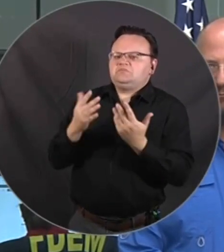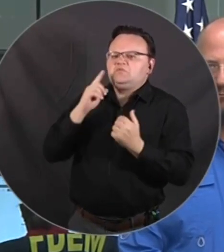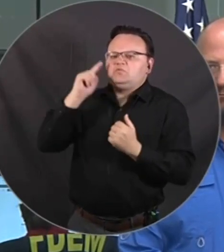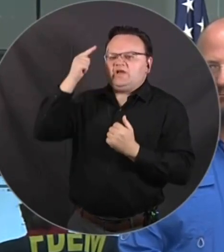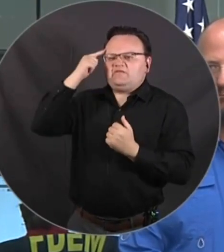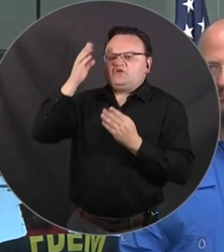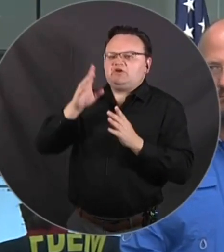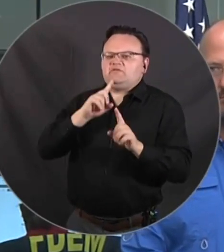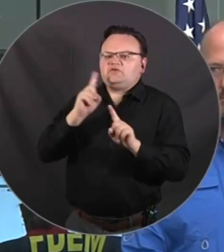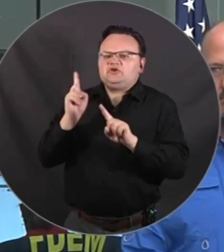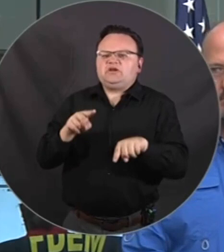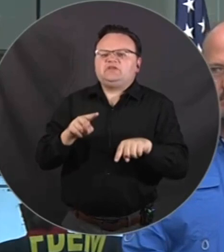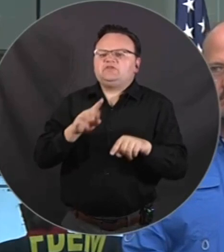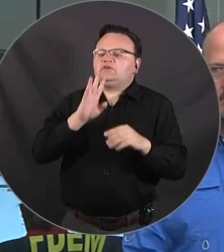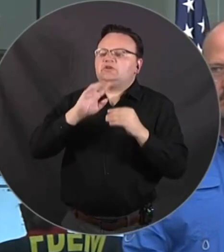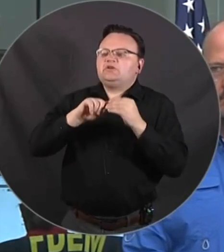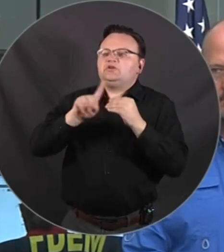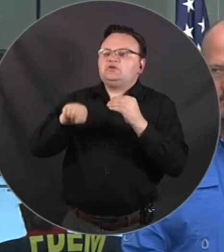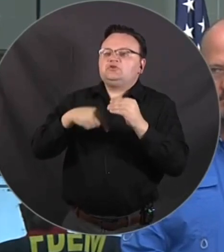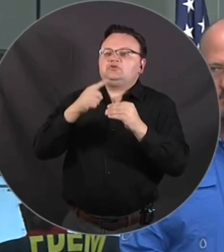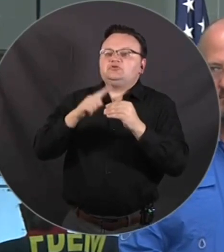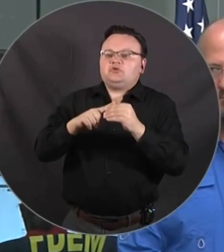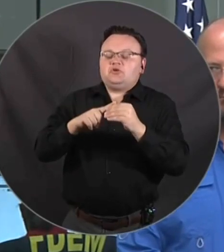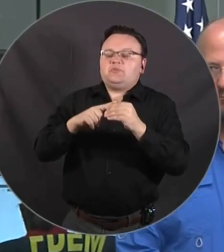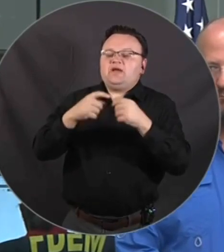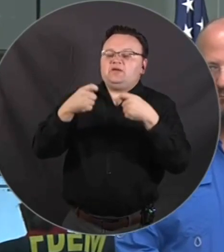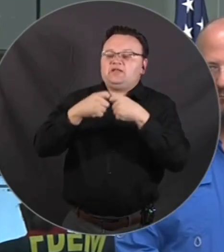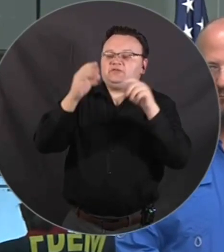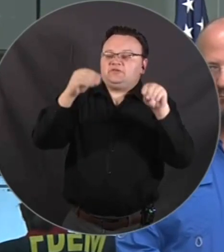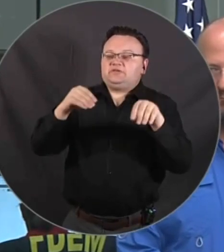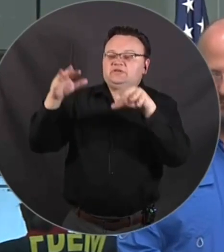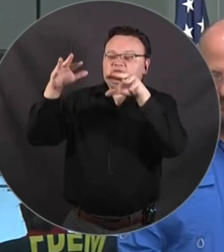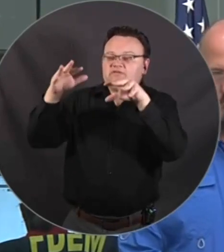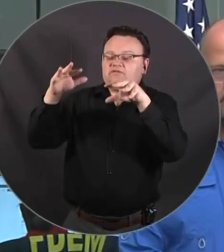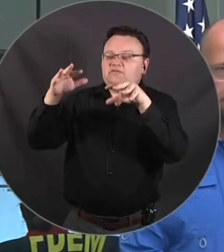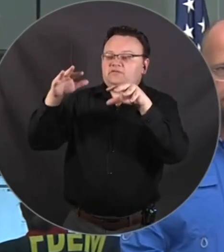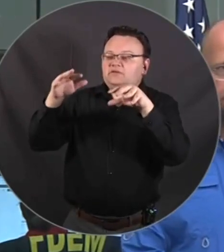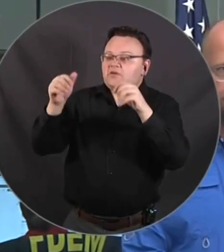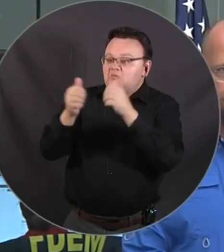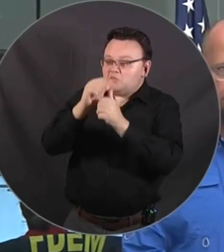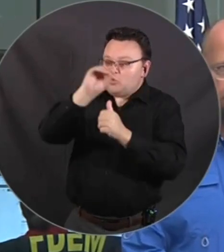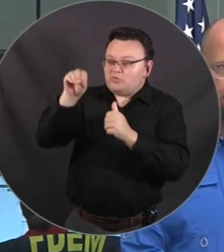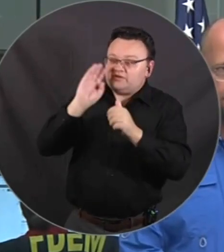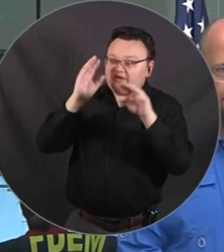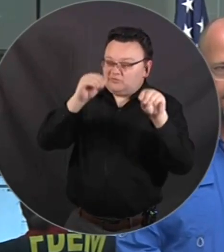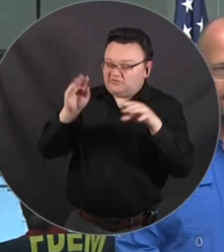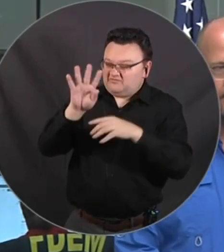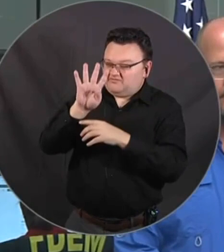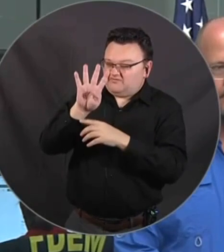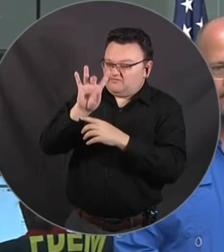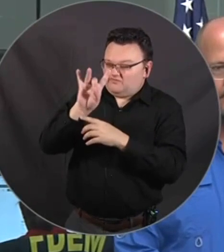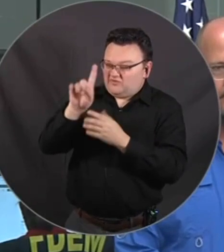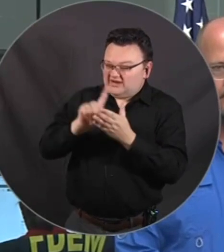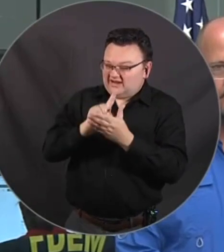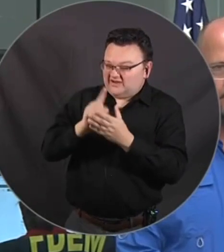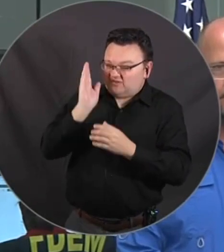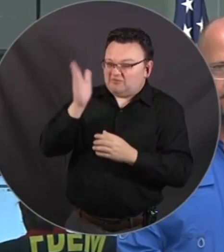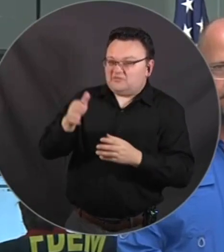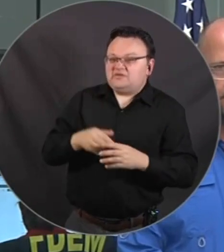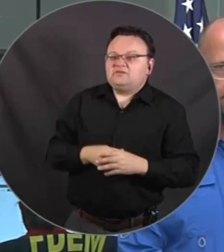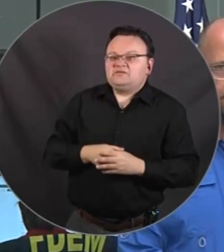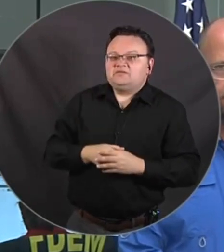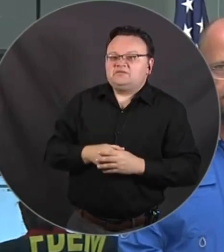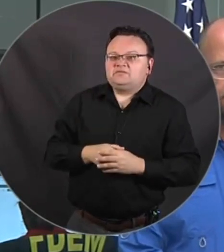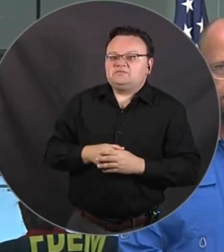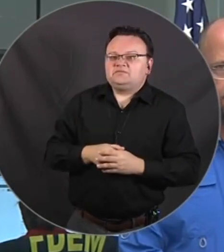power restoration within the next 48 hours throughout the region so um so right so so